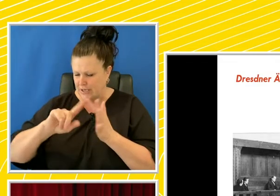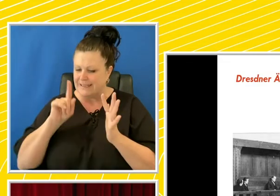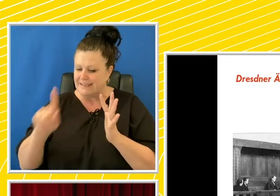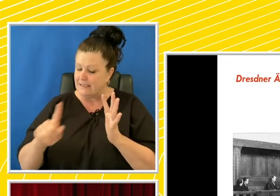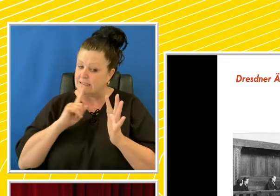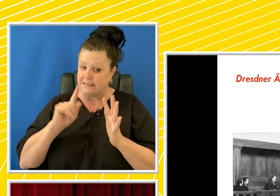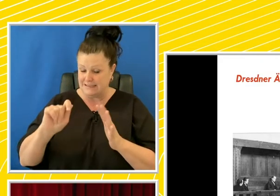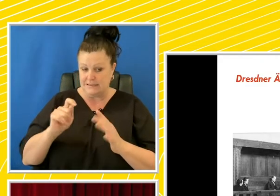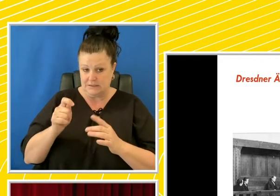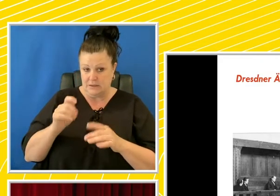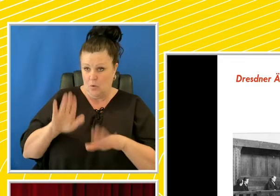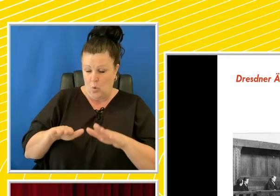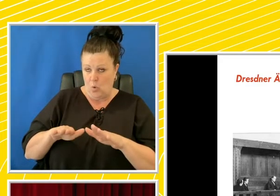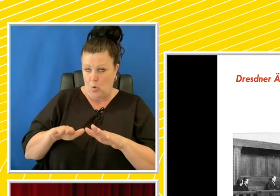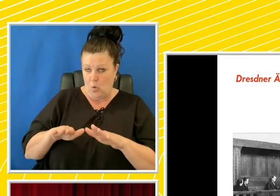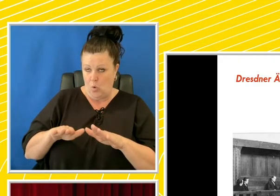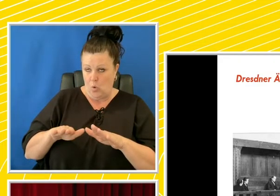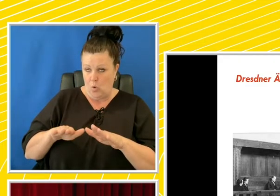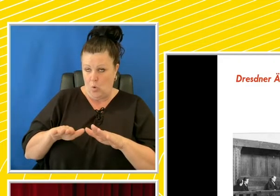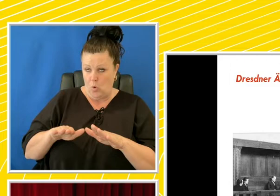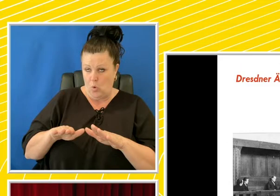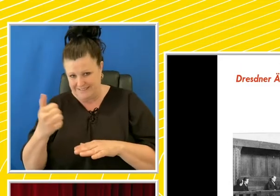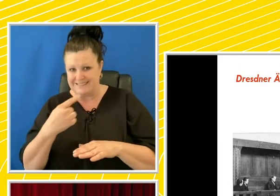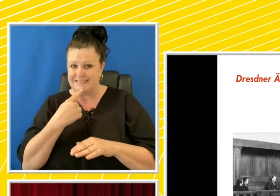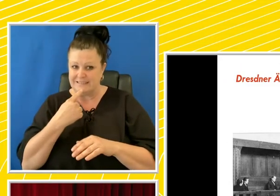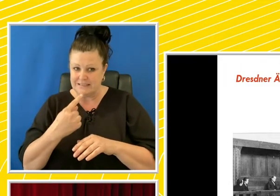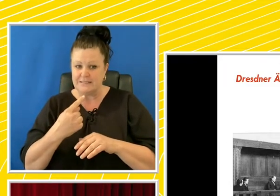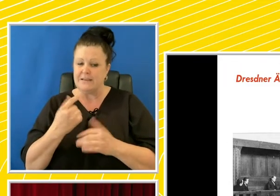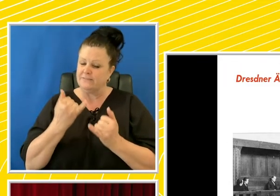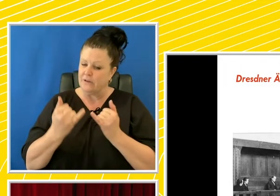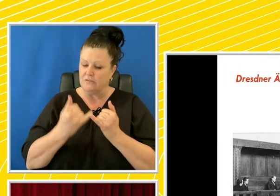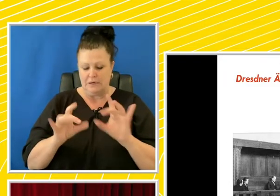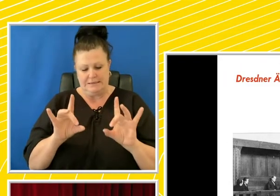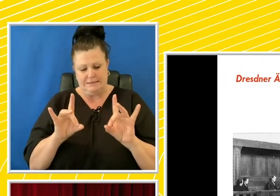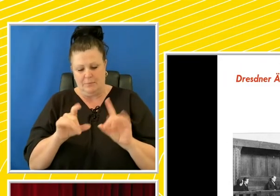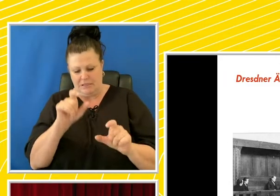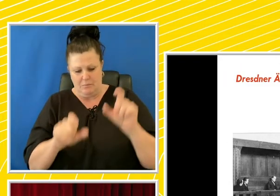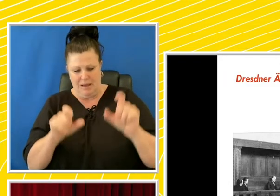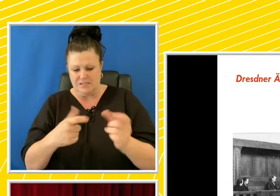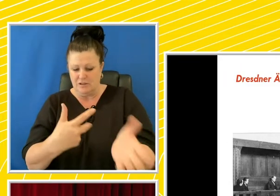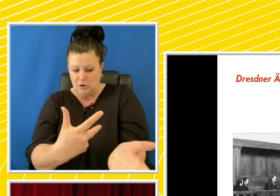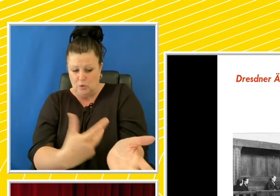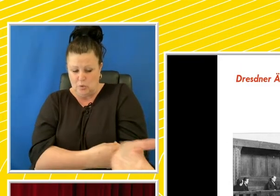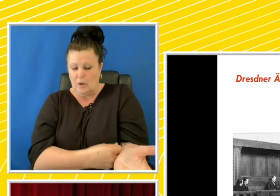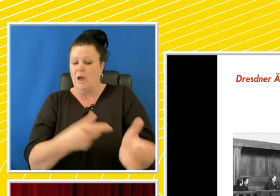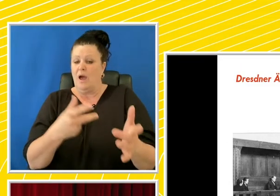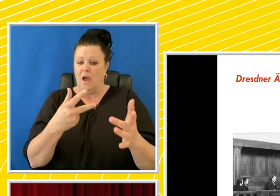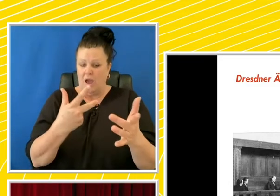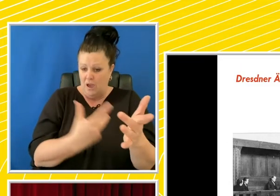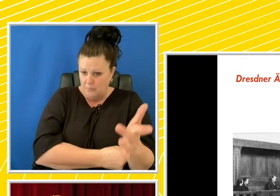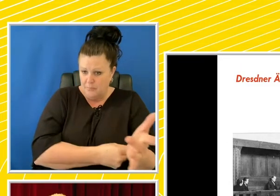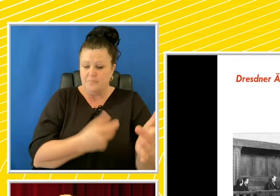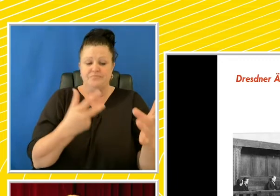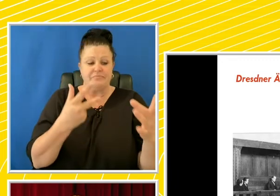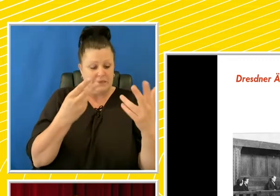in Dresden in 1946 that in the case of very damaged patients, euthanasia was the only option and that when he reviewed